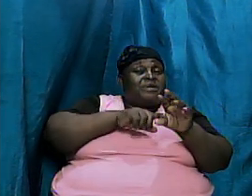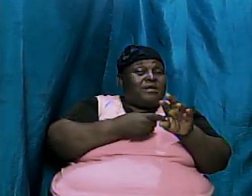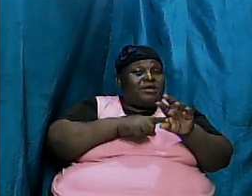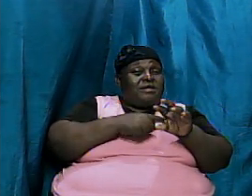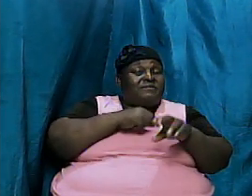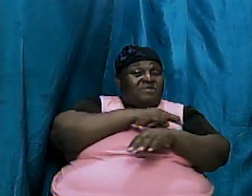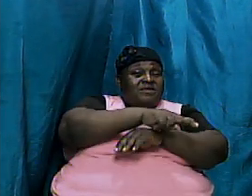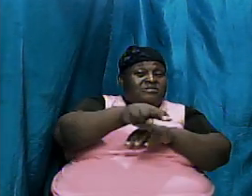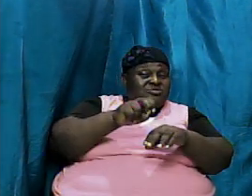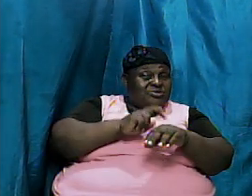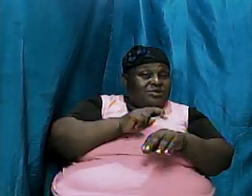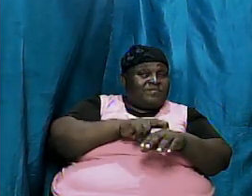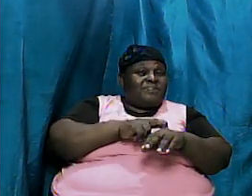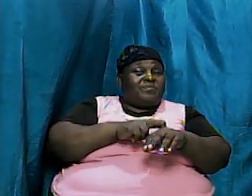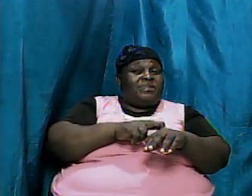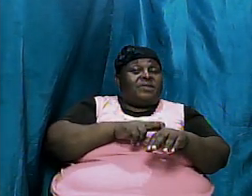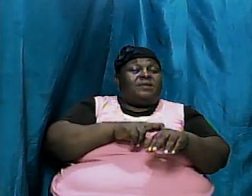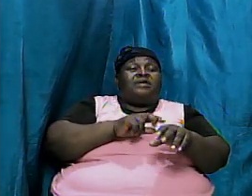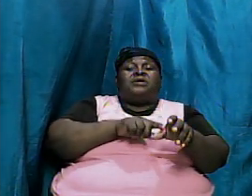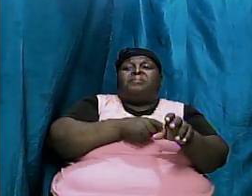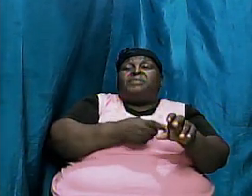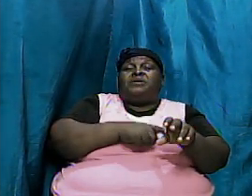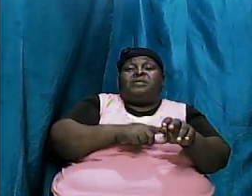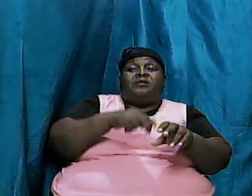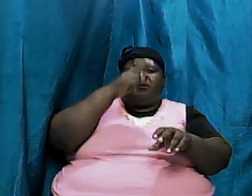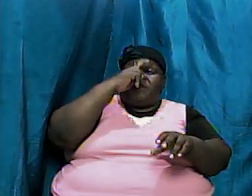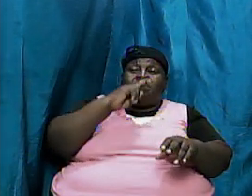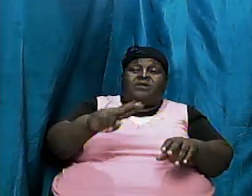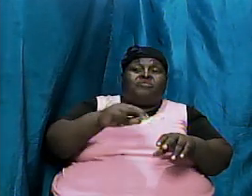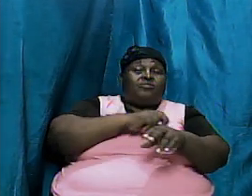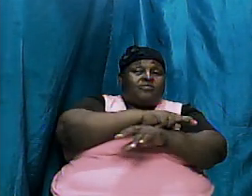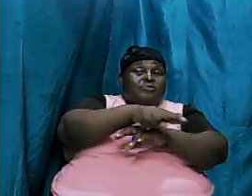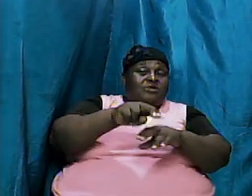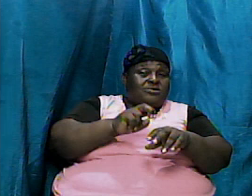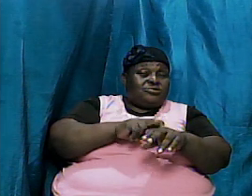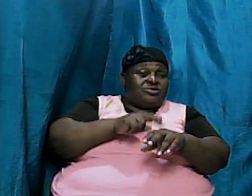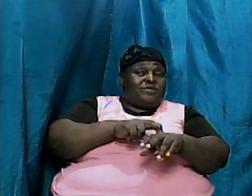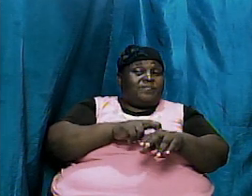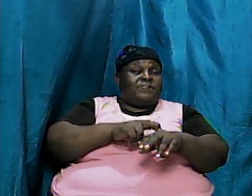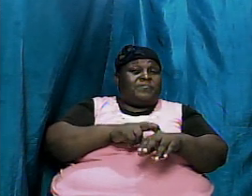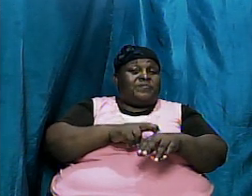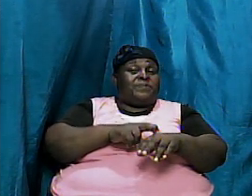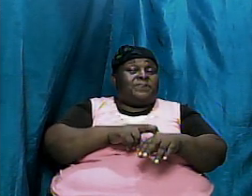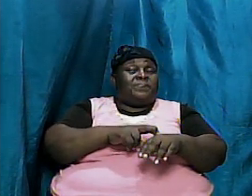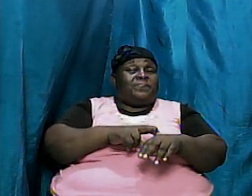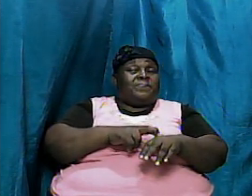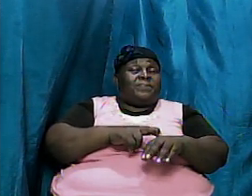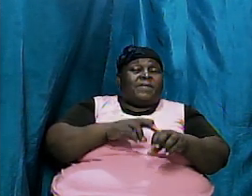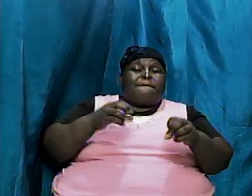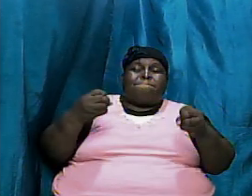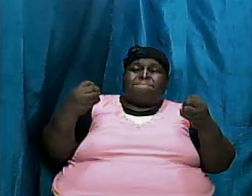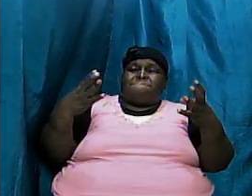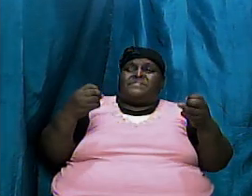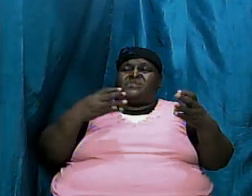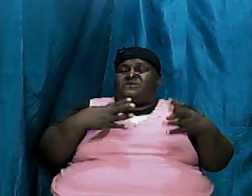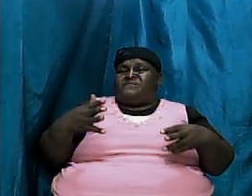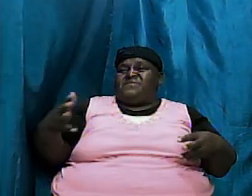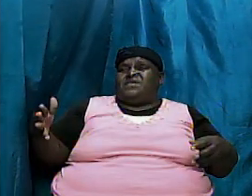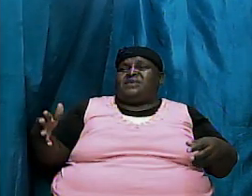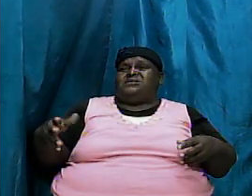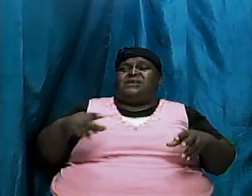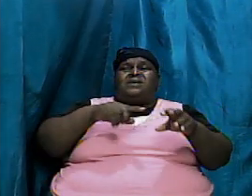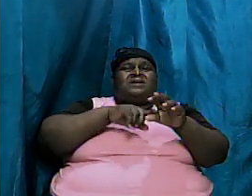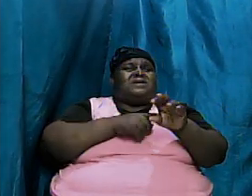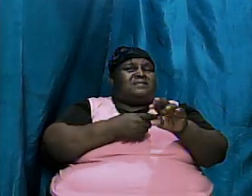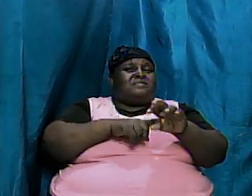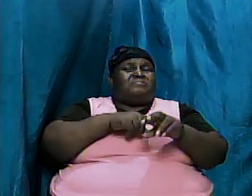nations we find the beginning of the Hebrew race let me tell you man it is the amount of things that we the beginning